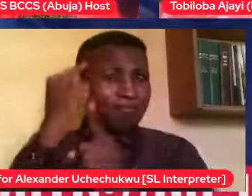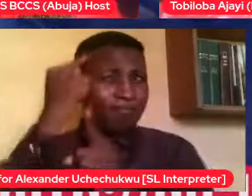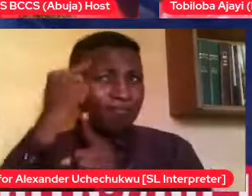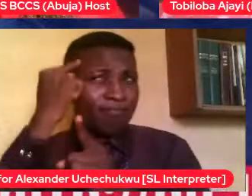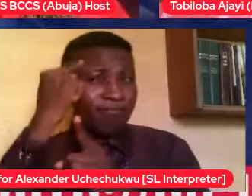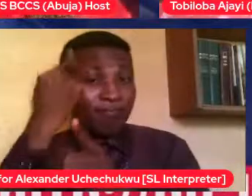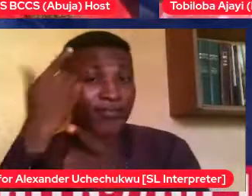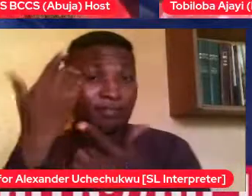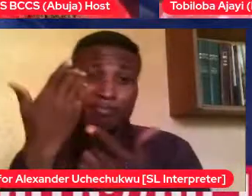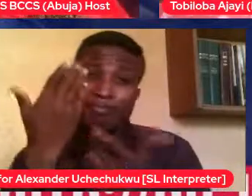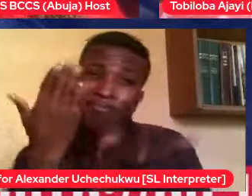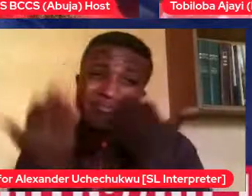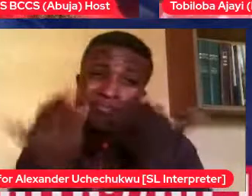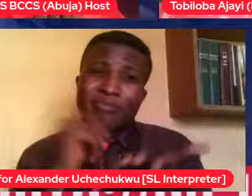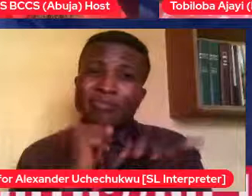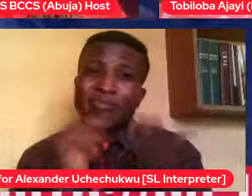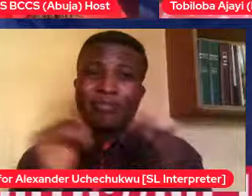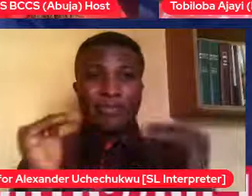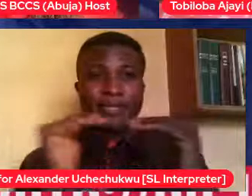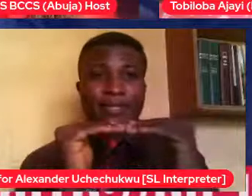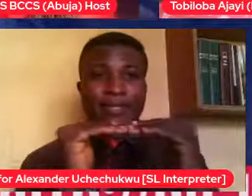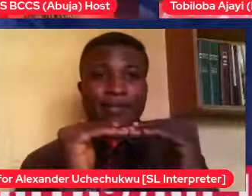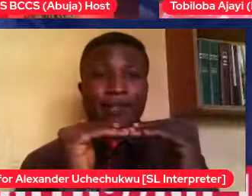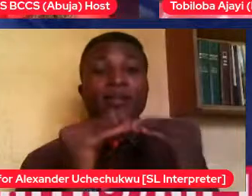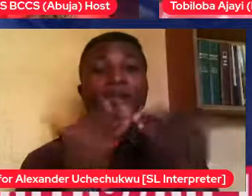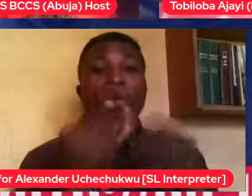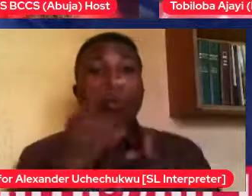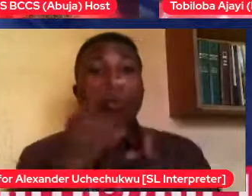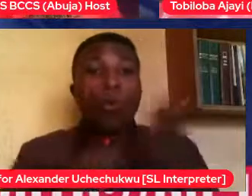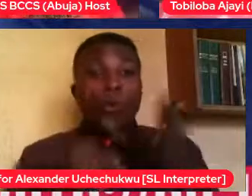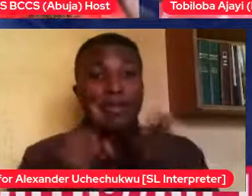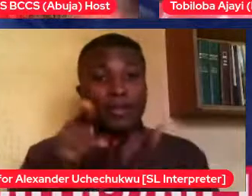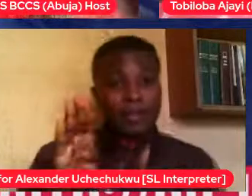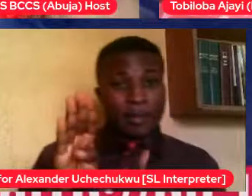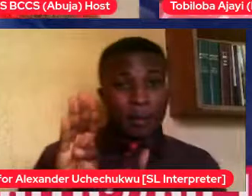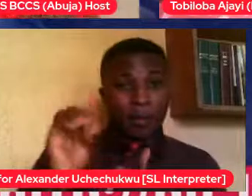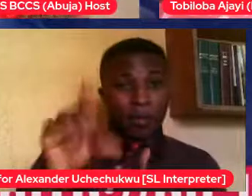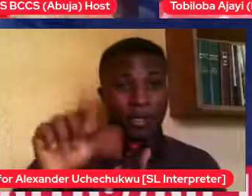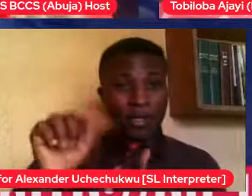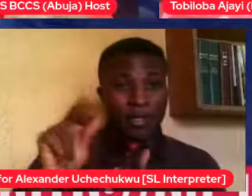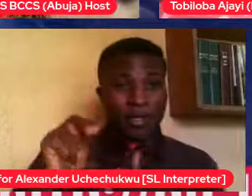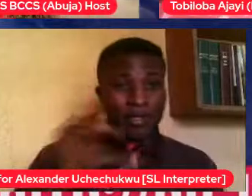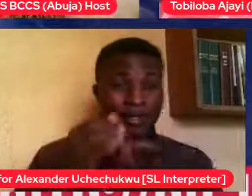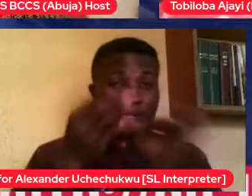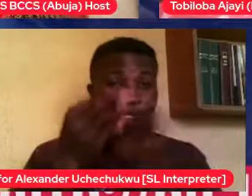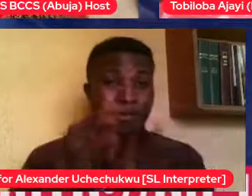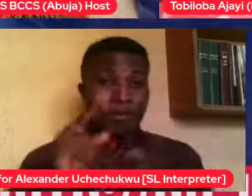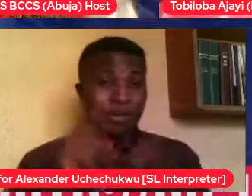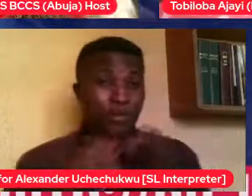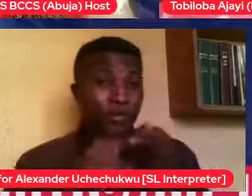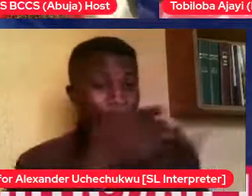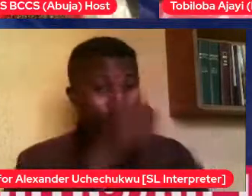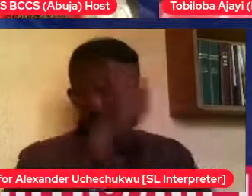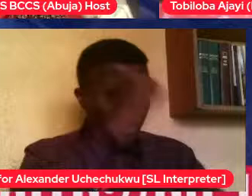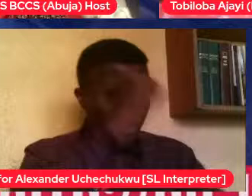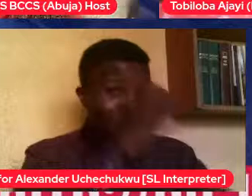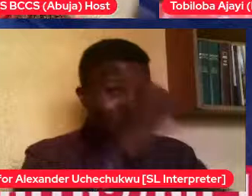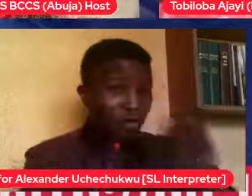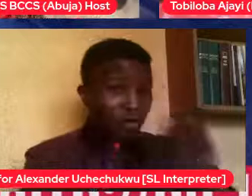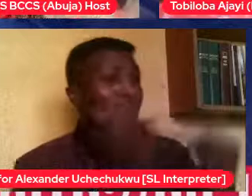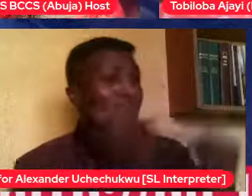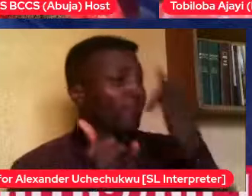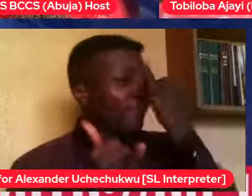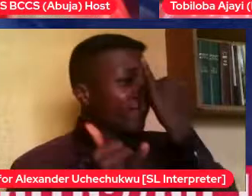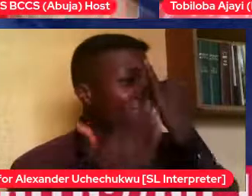to be in public and touch and just say bum bum. Someone who would think he's just being vulgar. But because of the way he is, he's been, he's great and